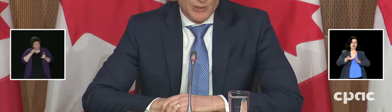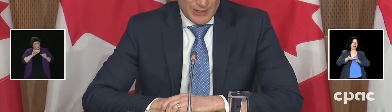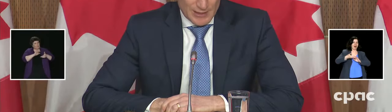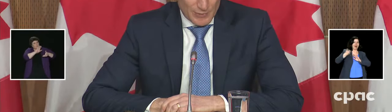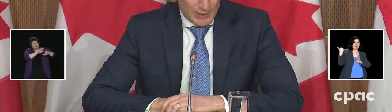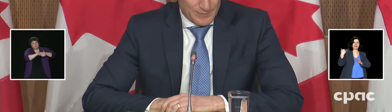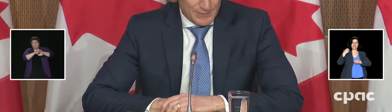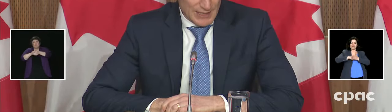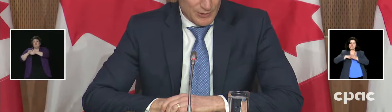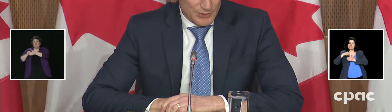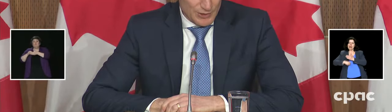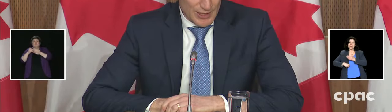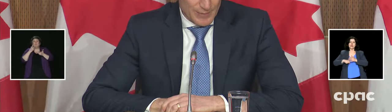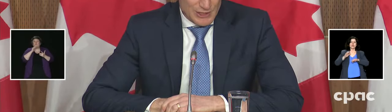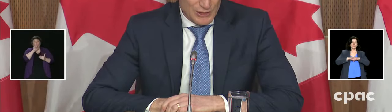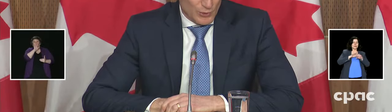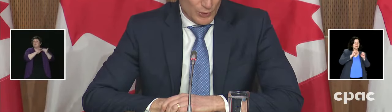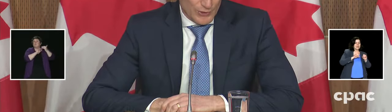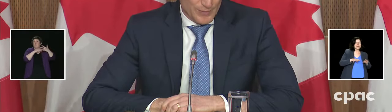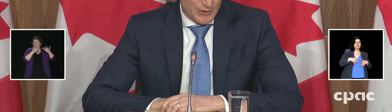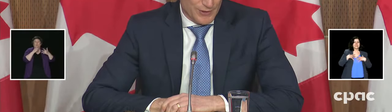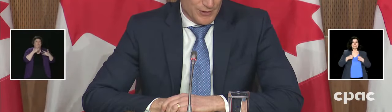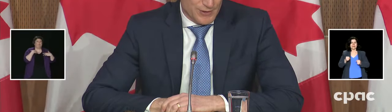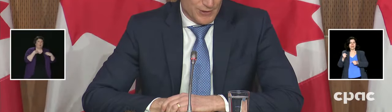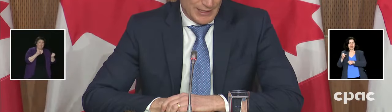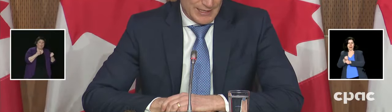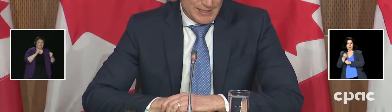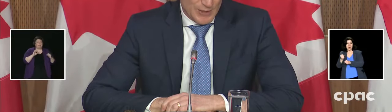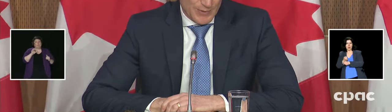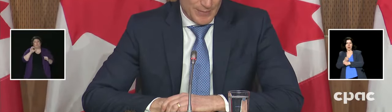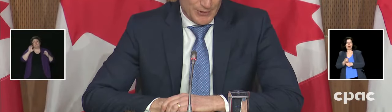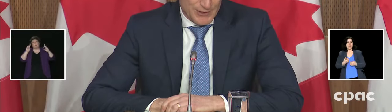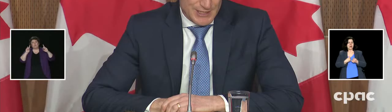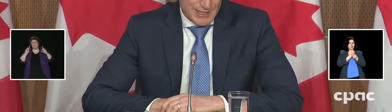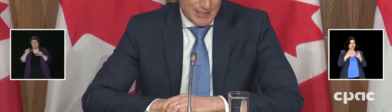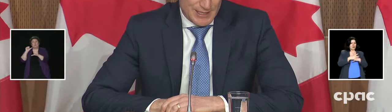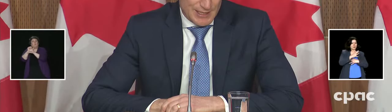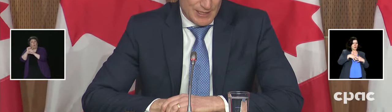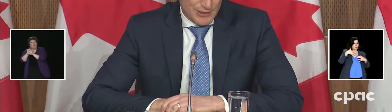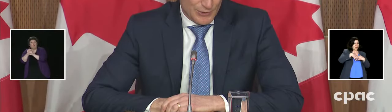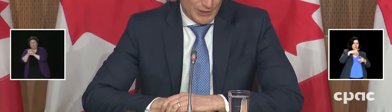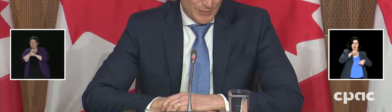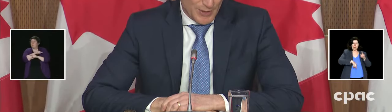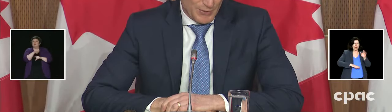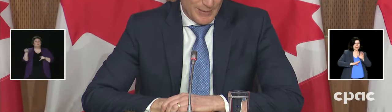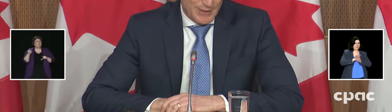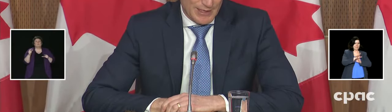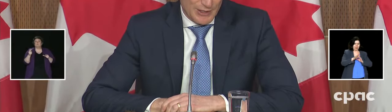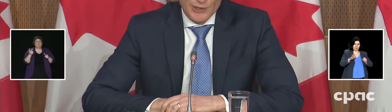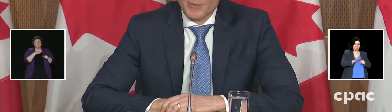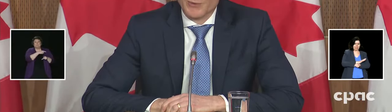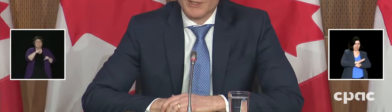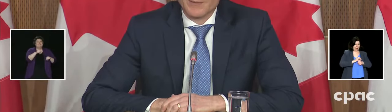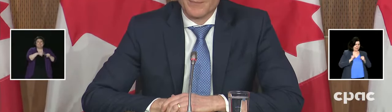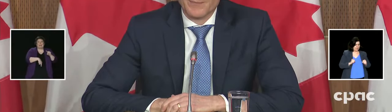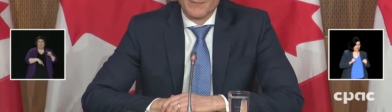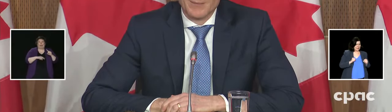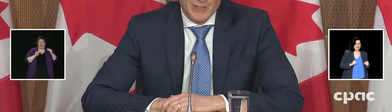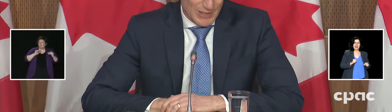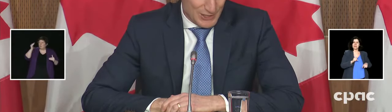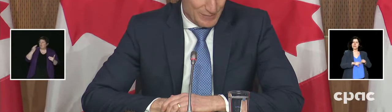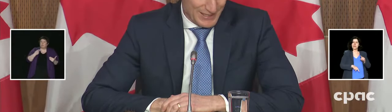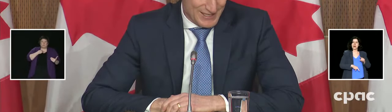education, and employment. The gaps that prevent a too large number of people to realize their full potential and to contribute fully to their community.